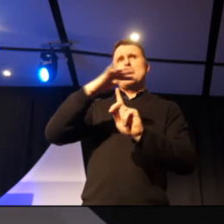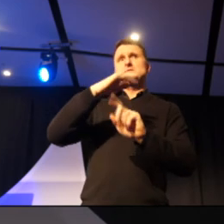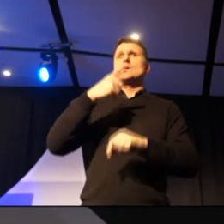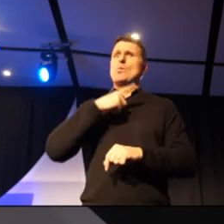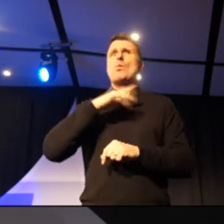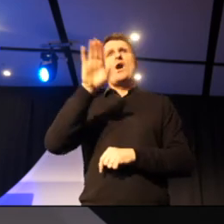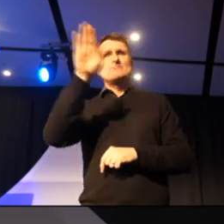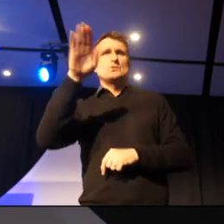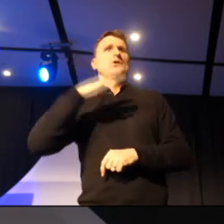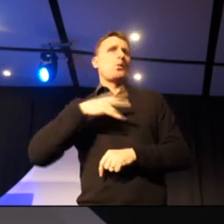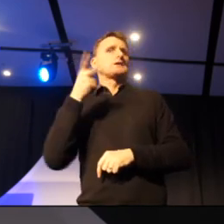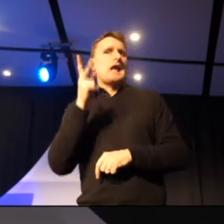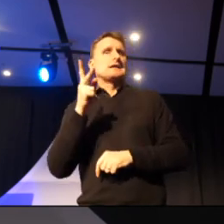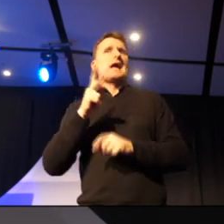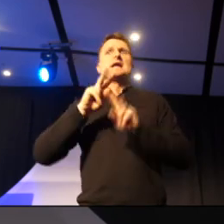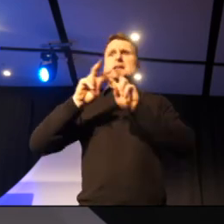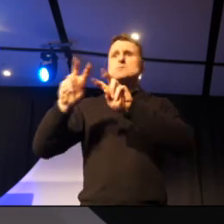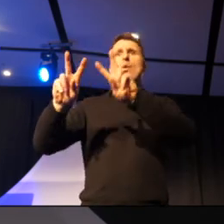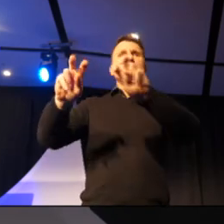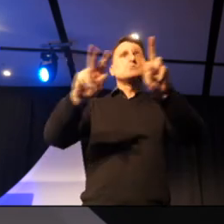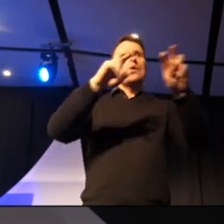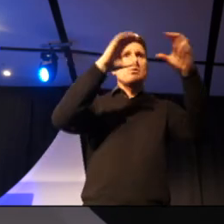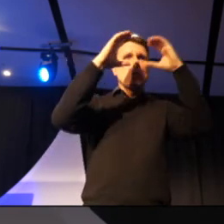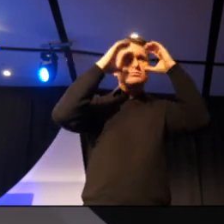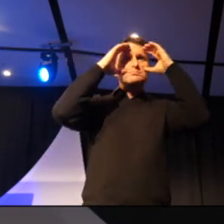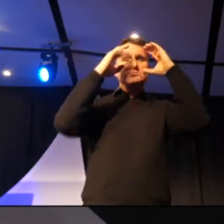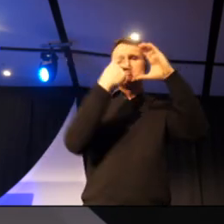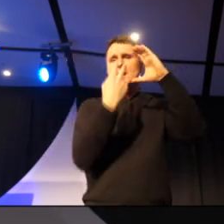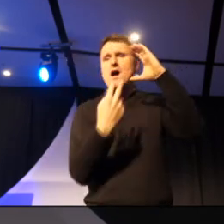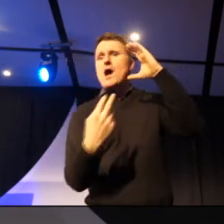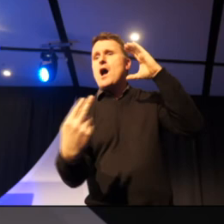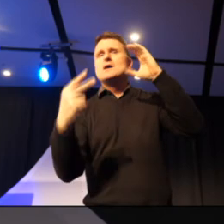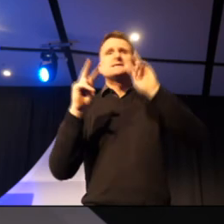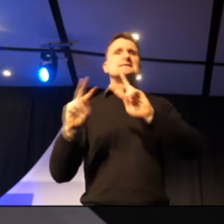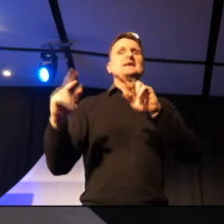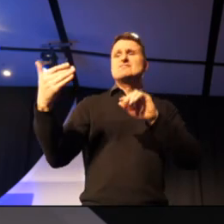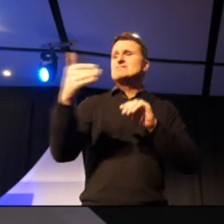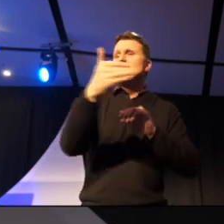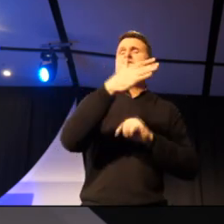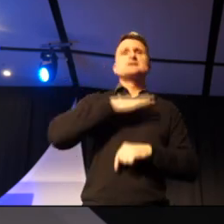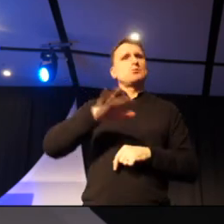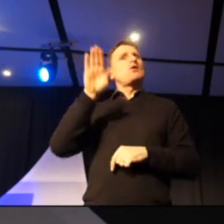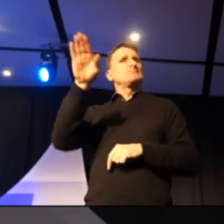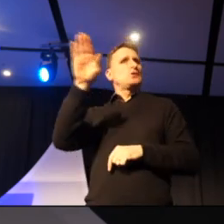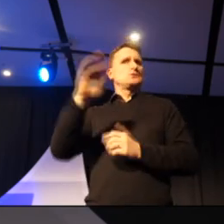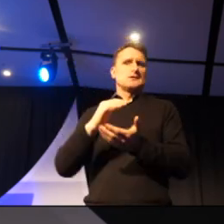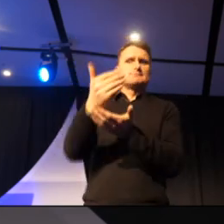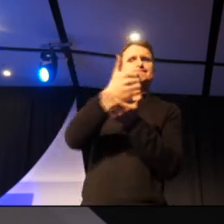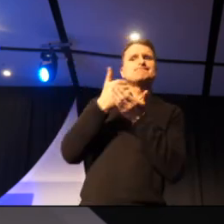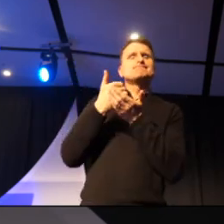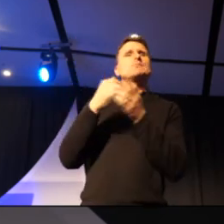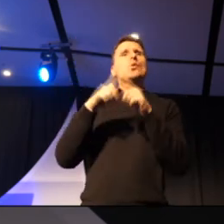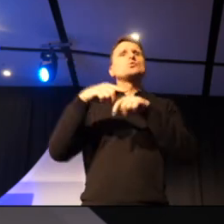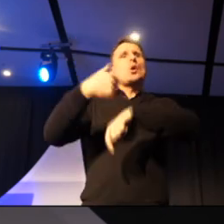want to be able to go out and go and explore, go for a dive, go for a snorkel, see all these marine species, still be able to have seafood as part of our diet.